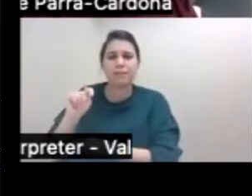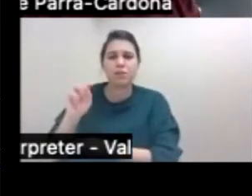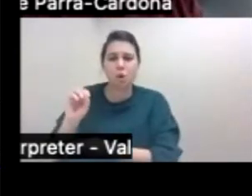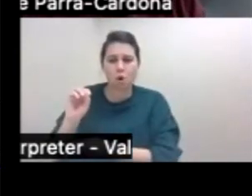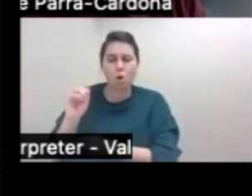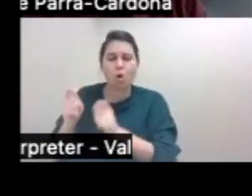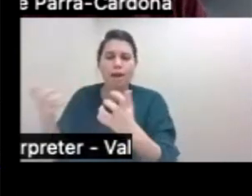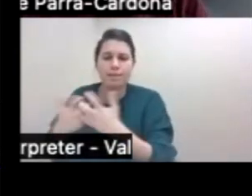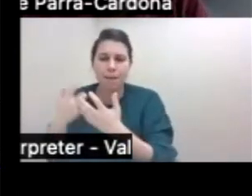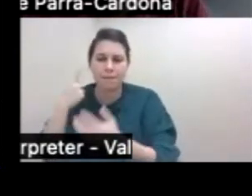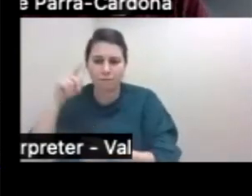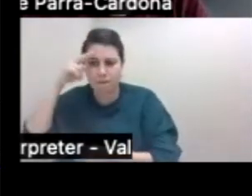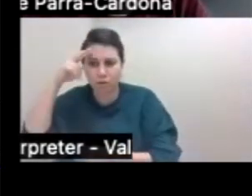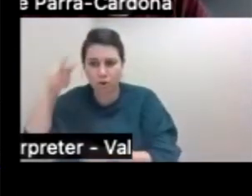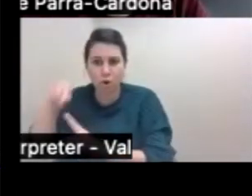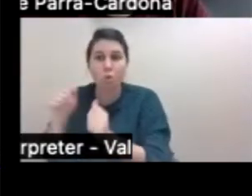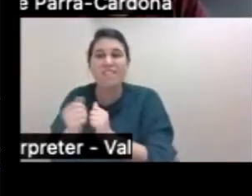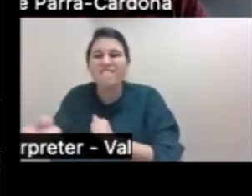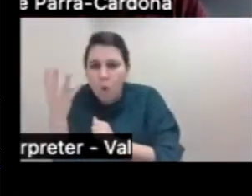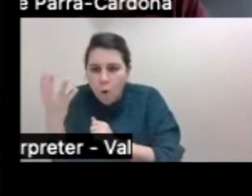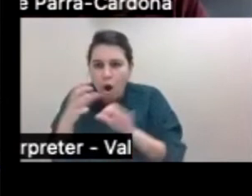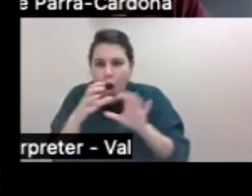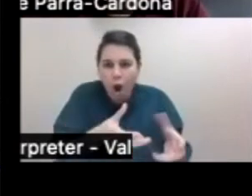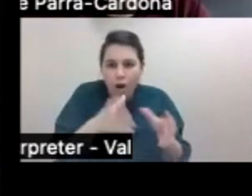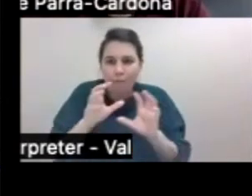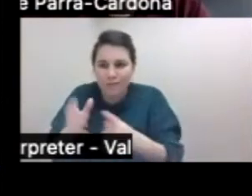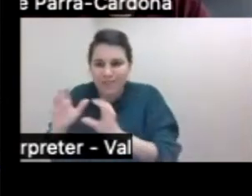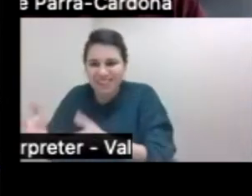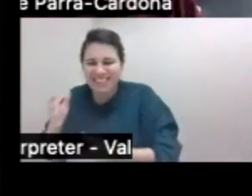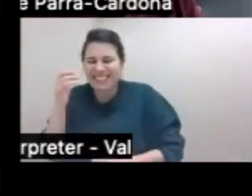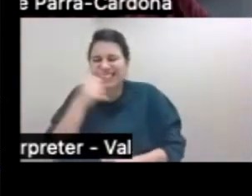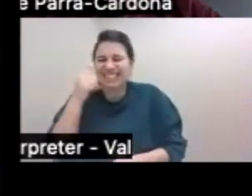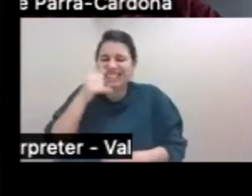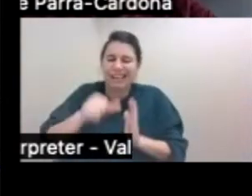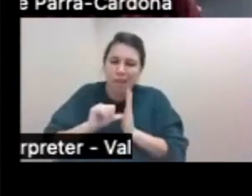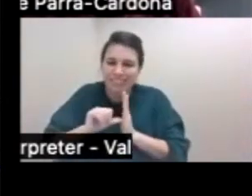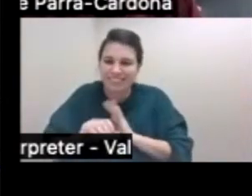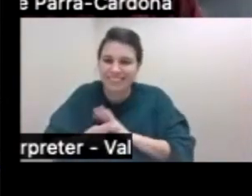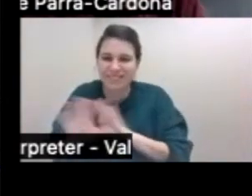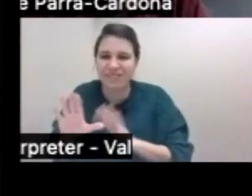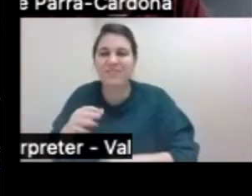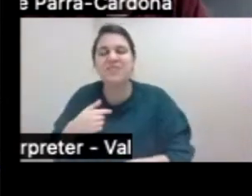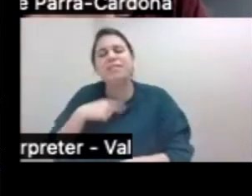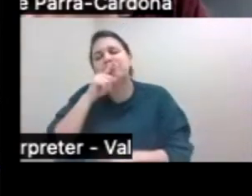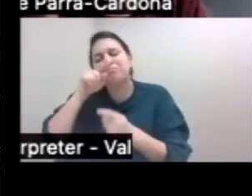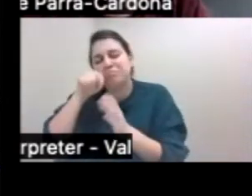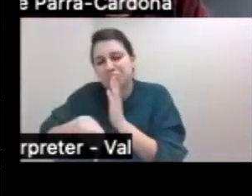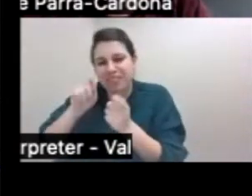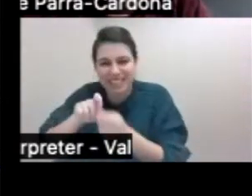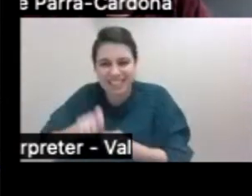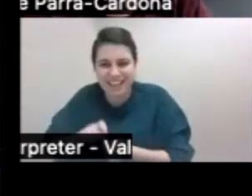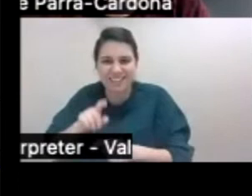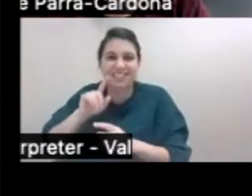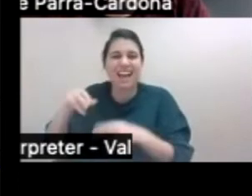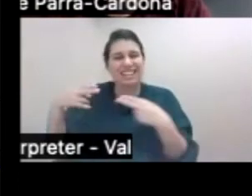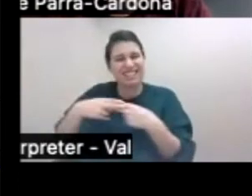with four arms, which is completely impressive. So I will not go into the details of this. This slide